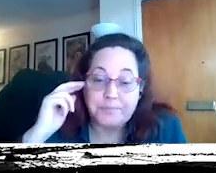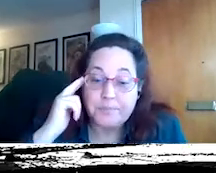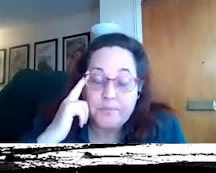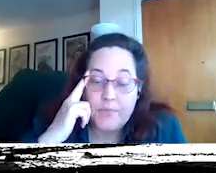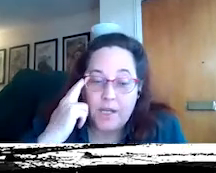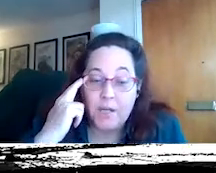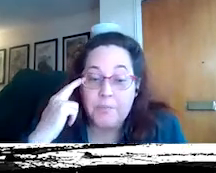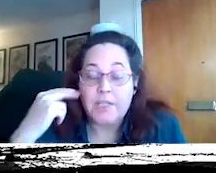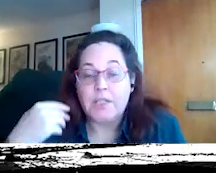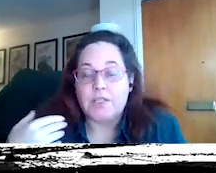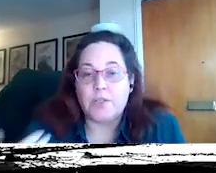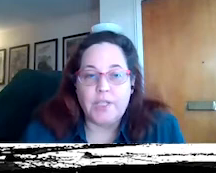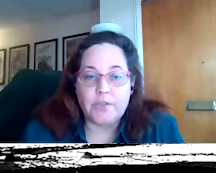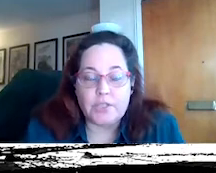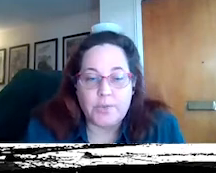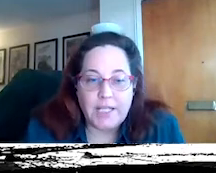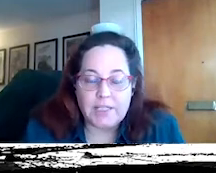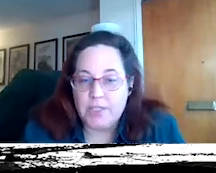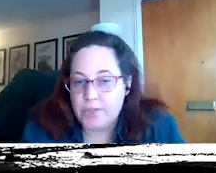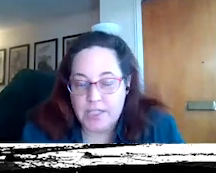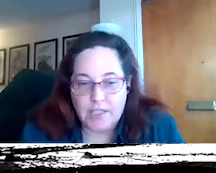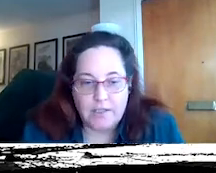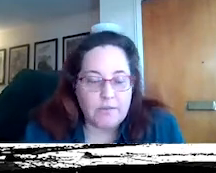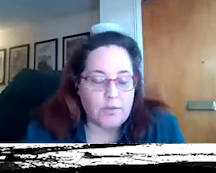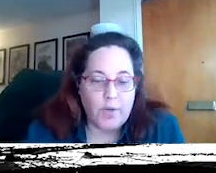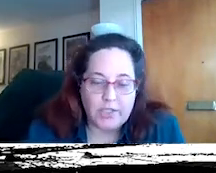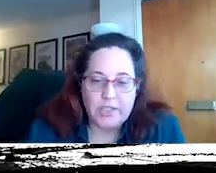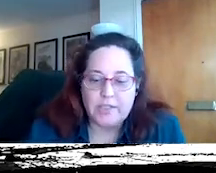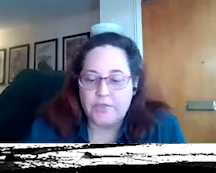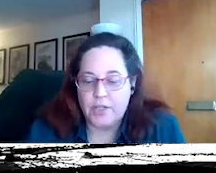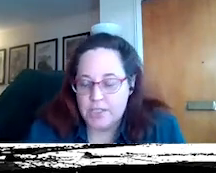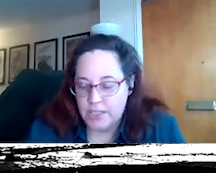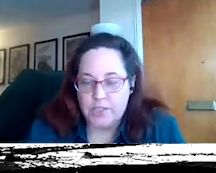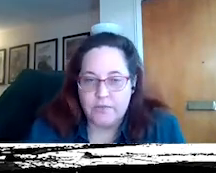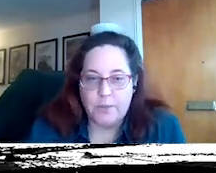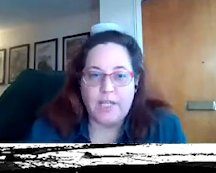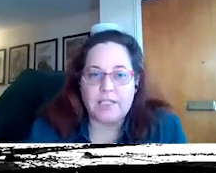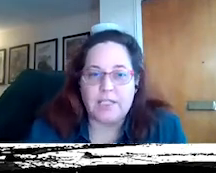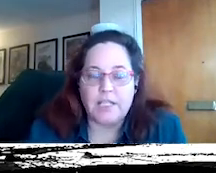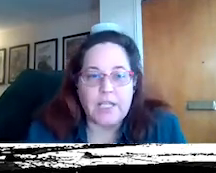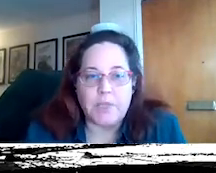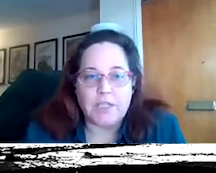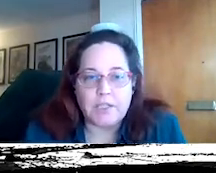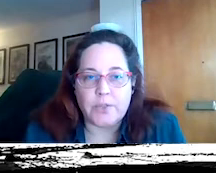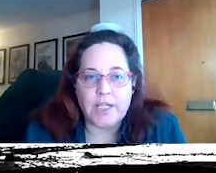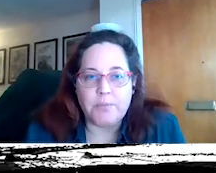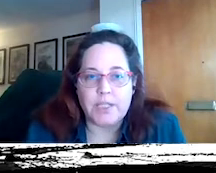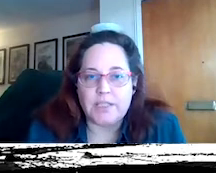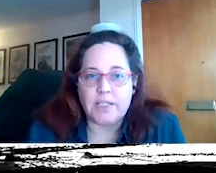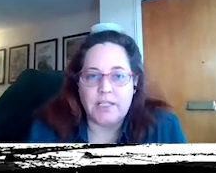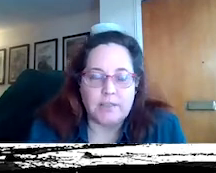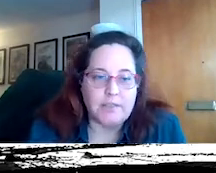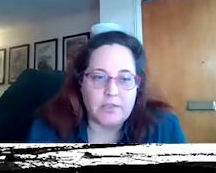look at it. Merriam So you know this creates some interesting questions as far as the use of deep fakes in the entertainment industry,